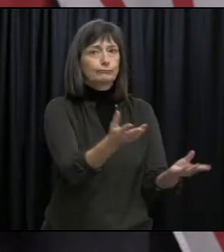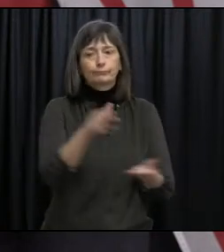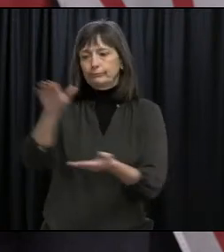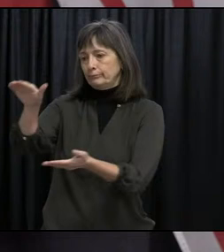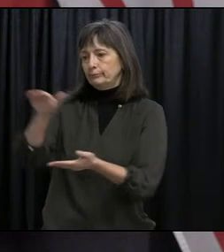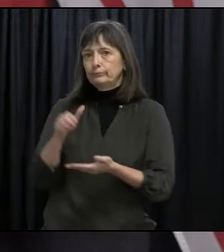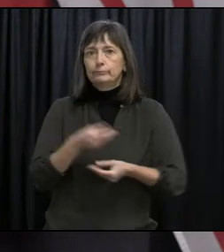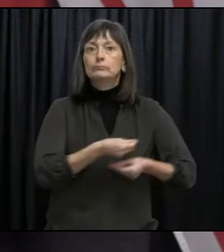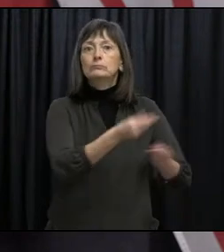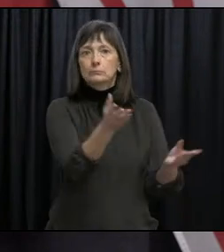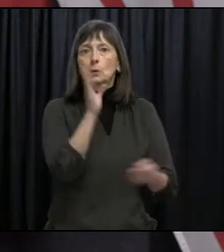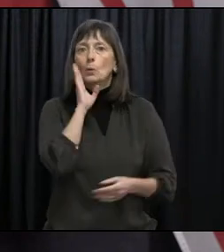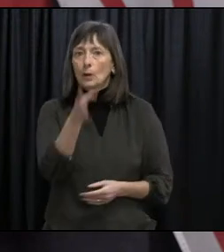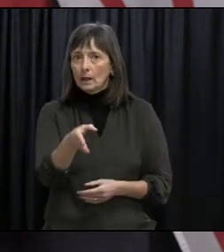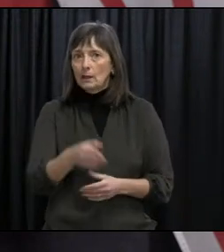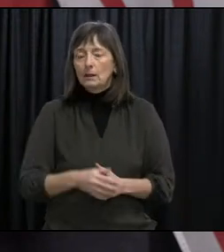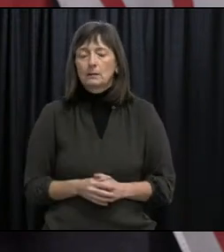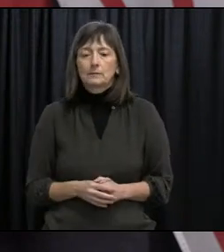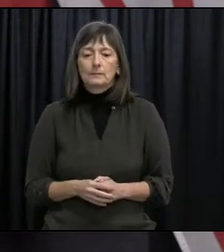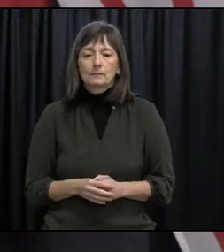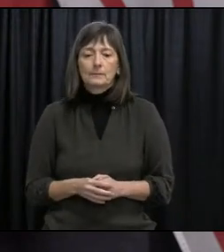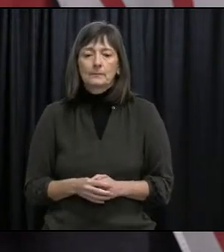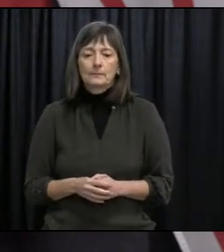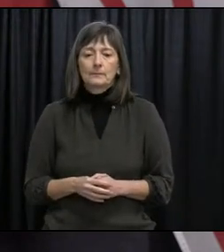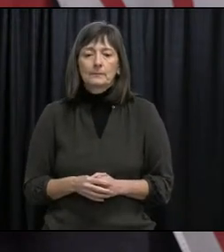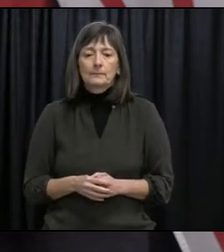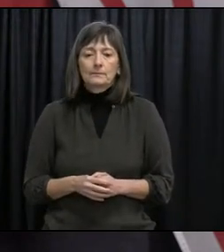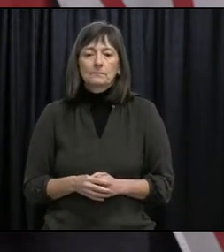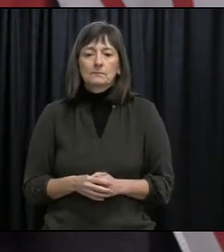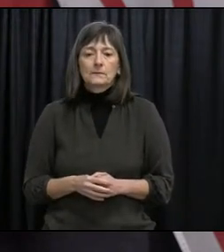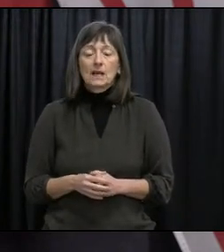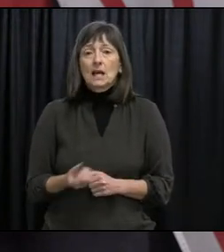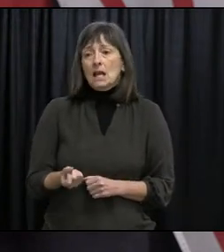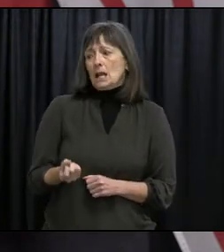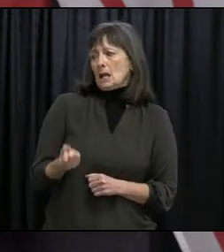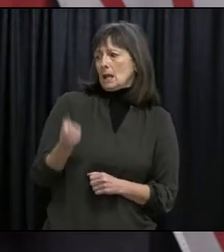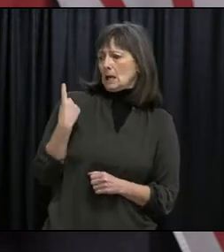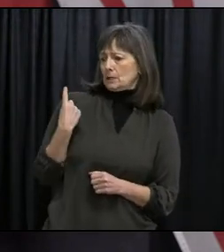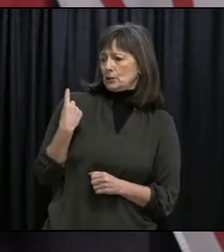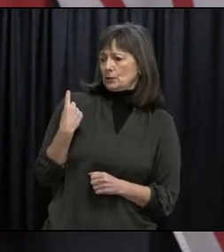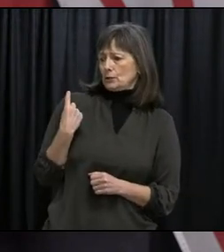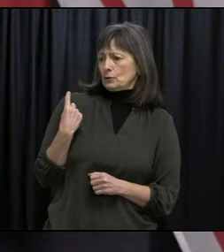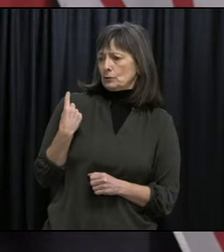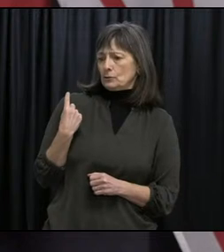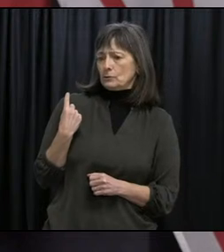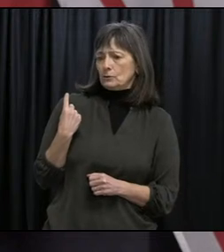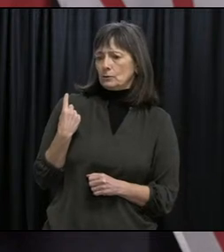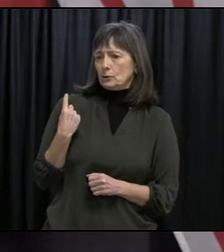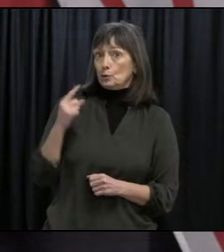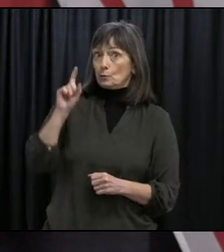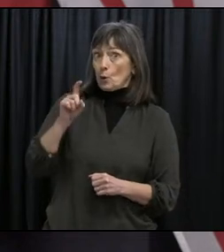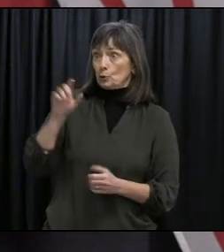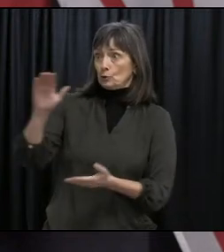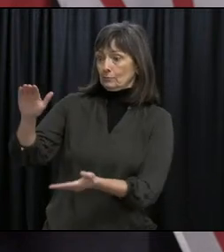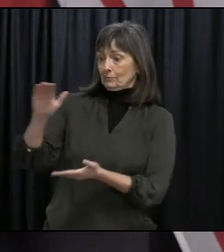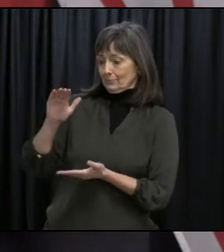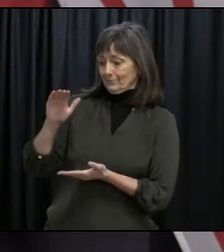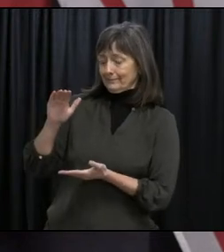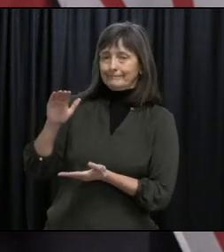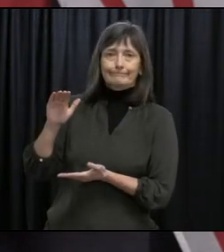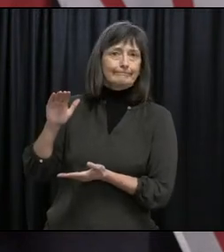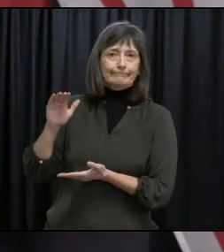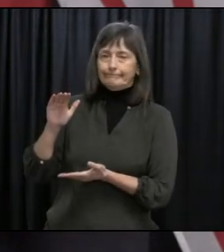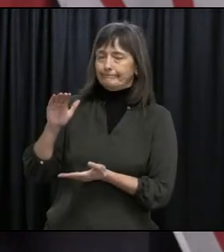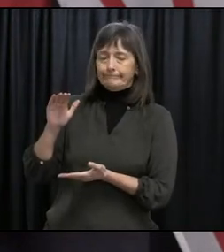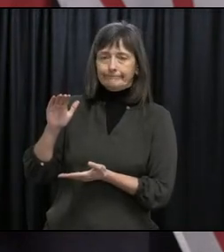them. We anticipated delivery of Chromebooks last year. However, the reality is